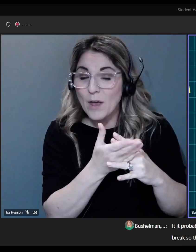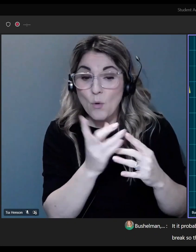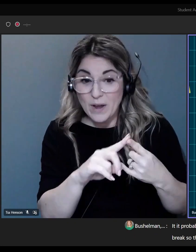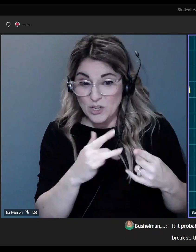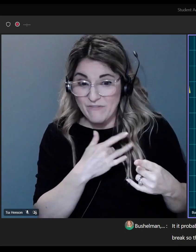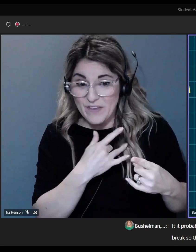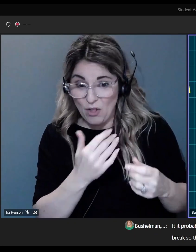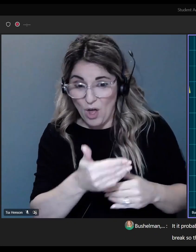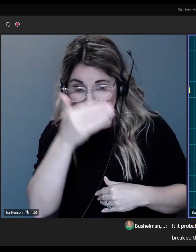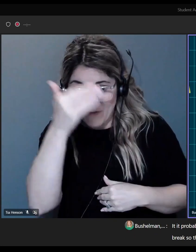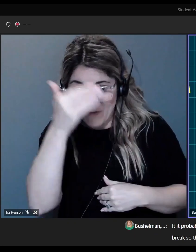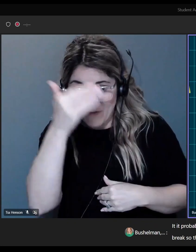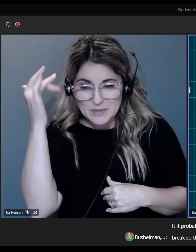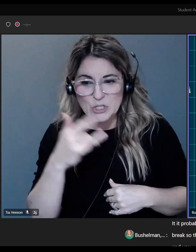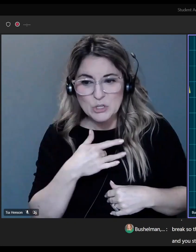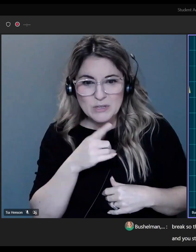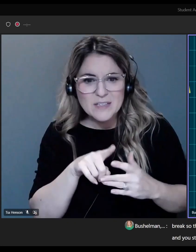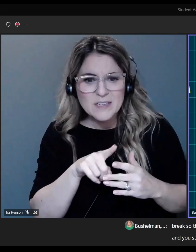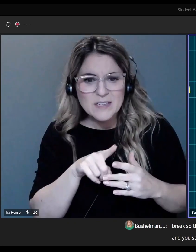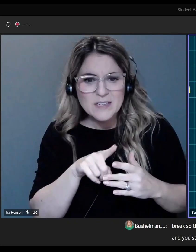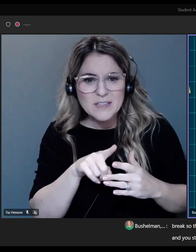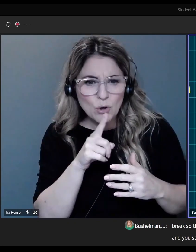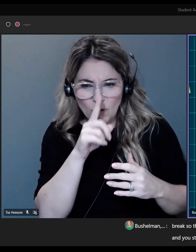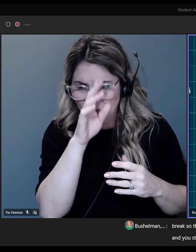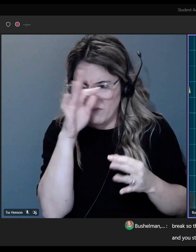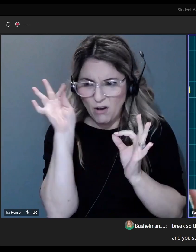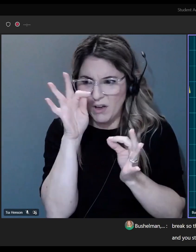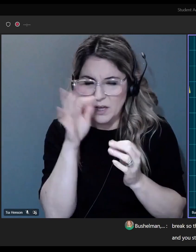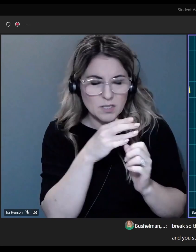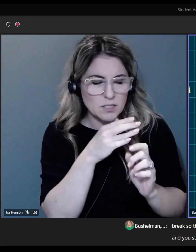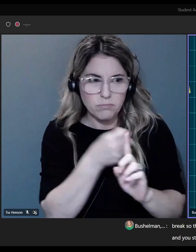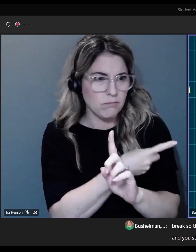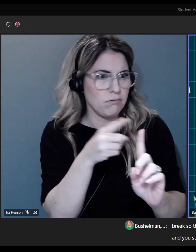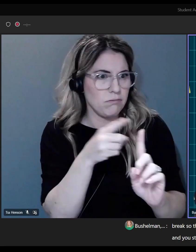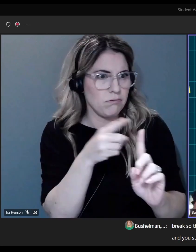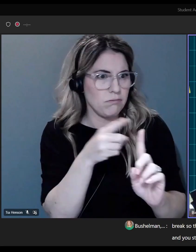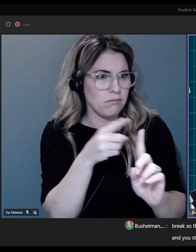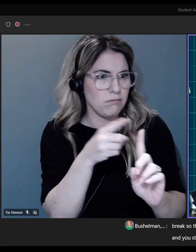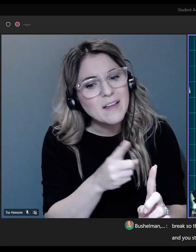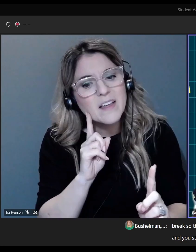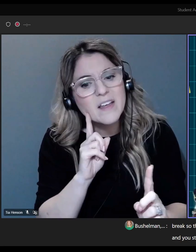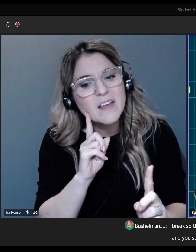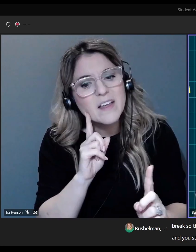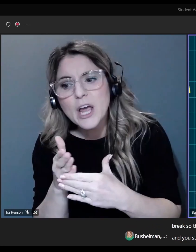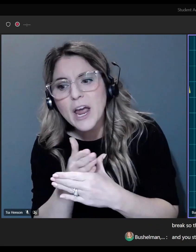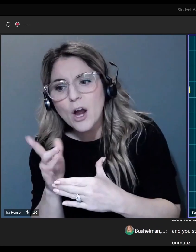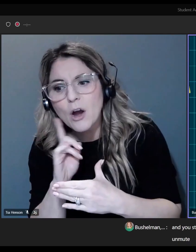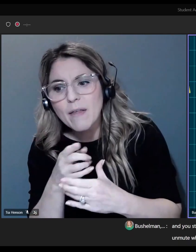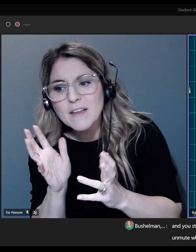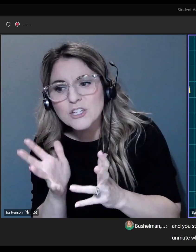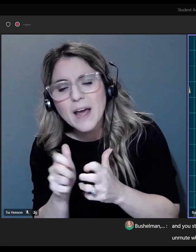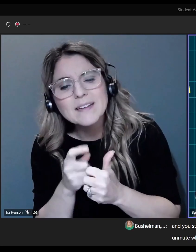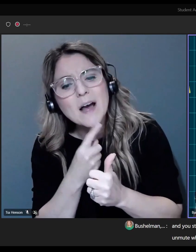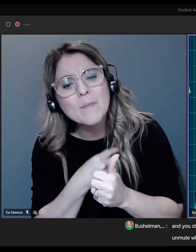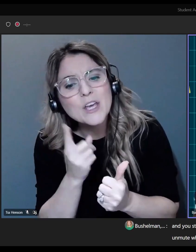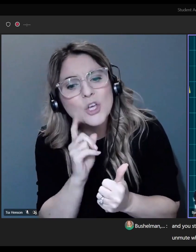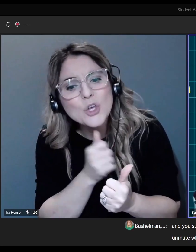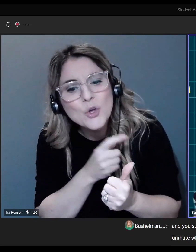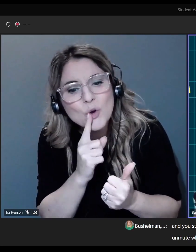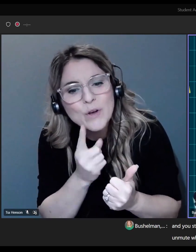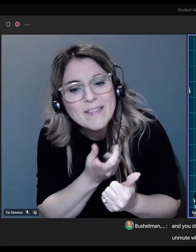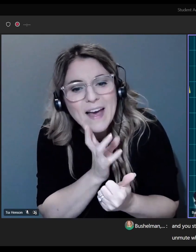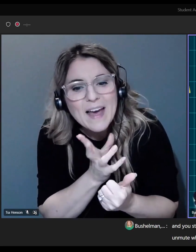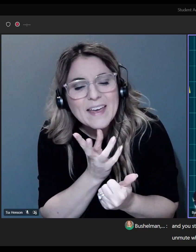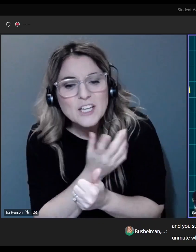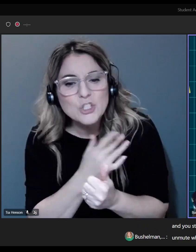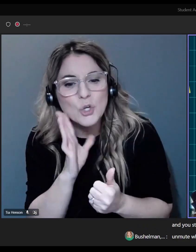you feel overwhelmed and you start to lose focus, share in the chat, or you can unmute. What are some things you have found that